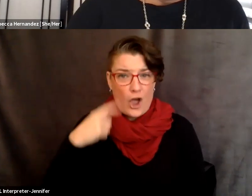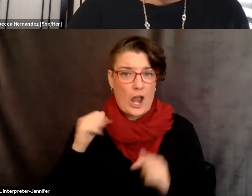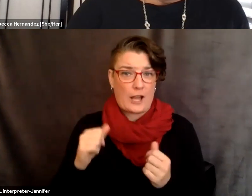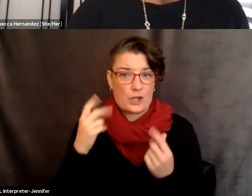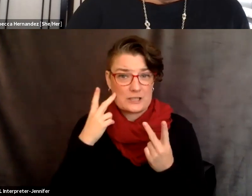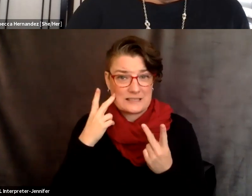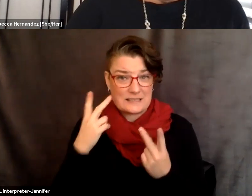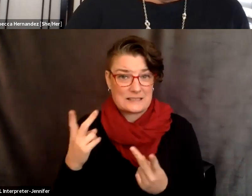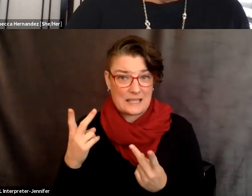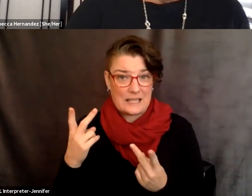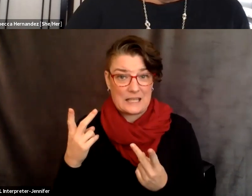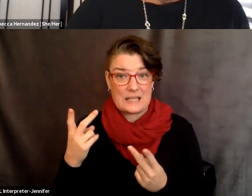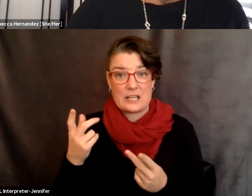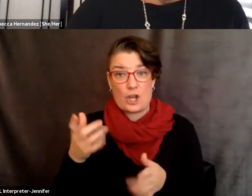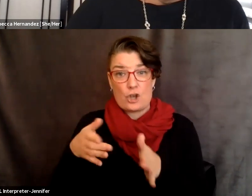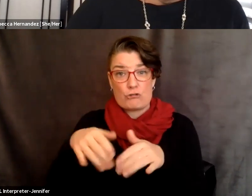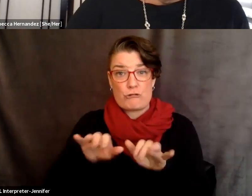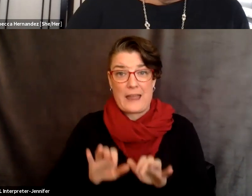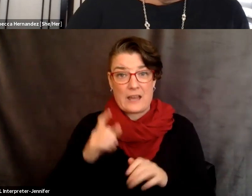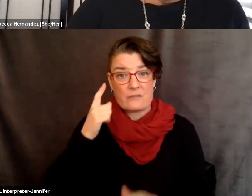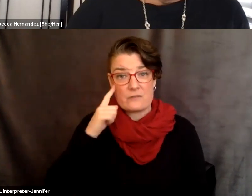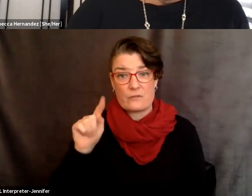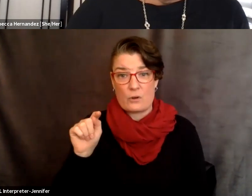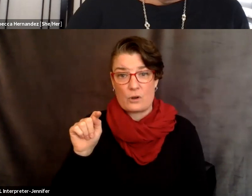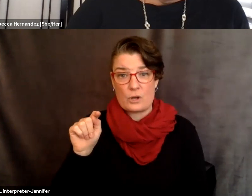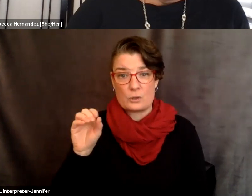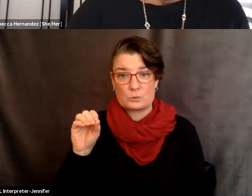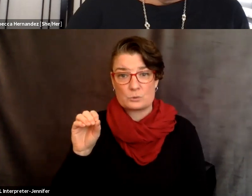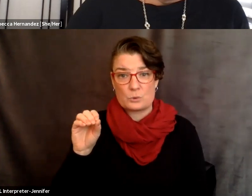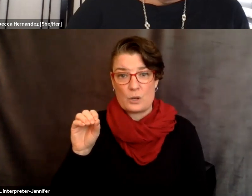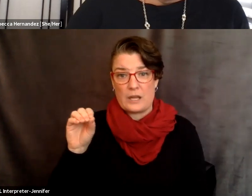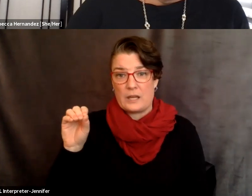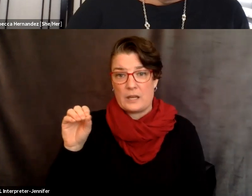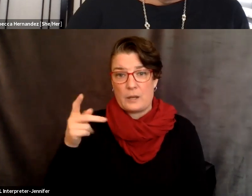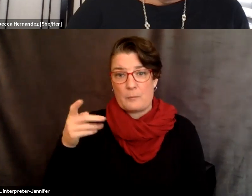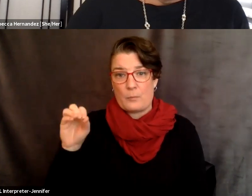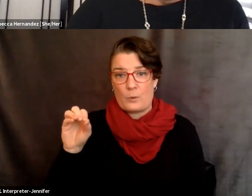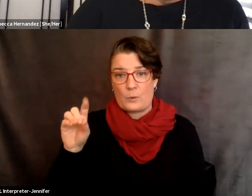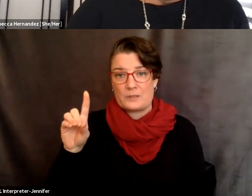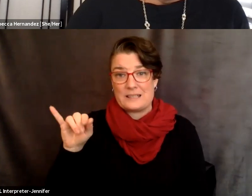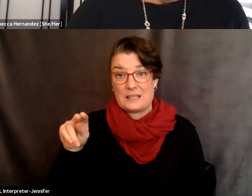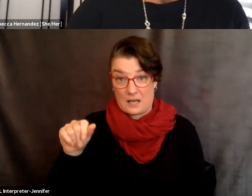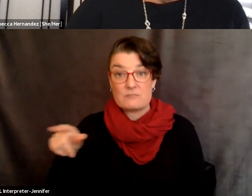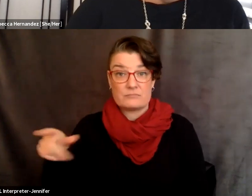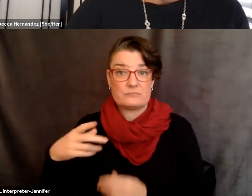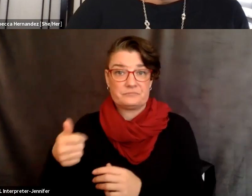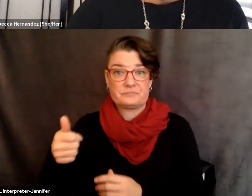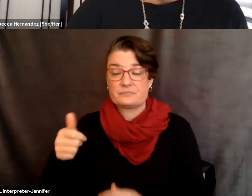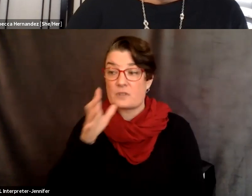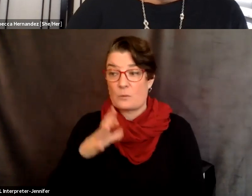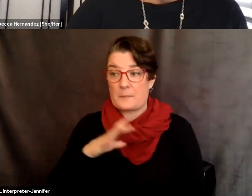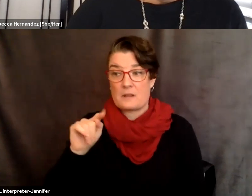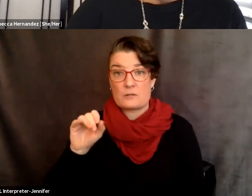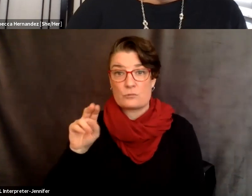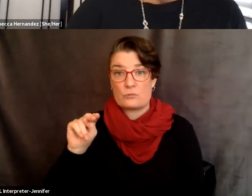the grave of Toy Purina, who was a Tongva woman who led an uprising